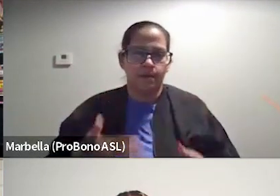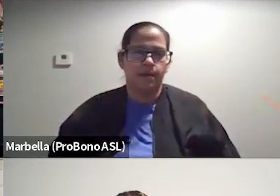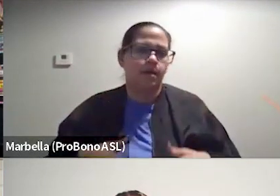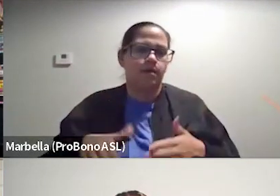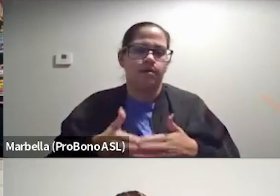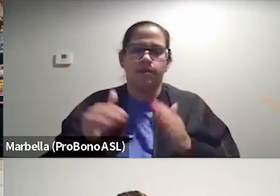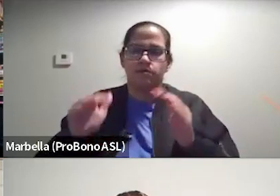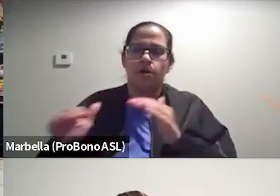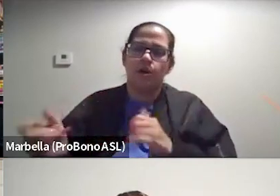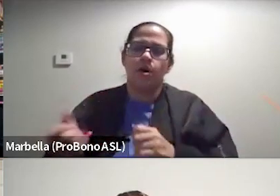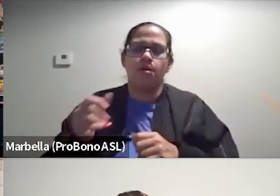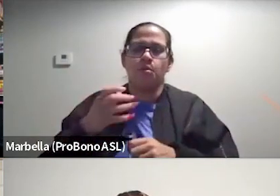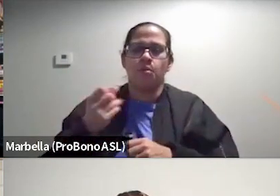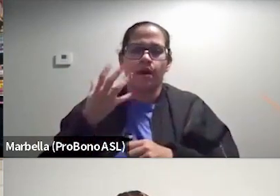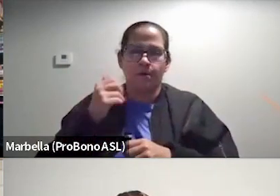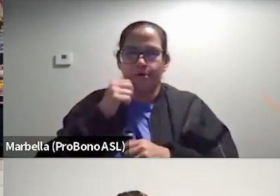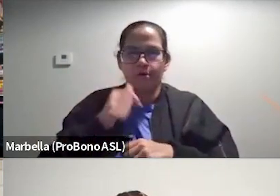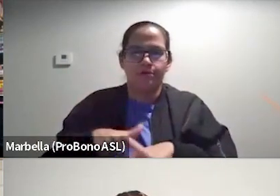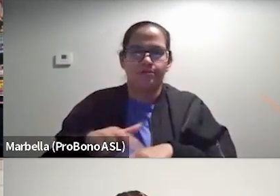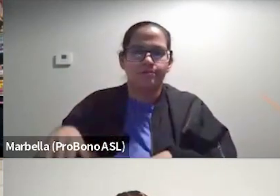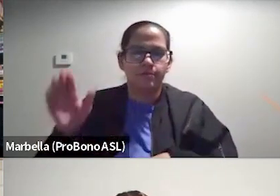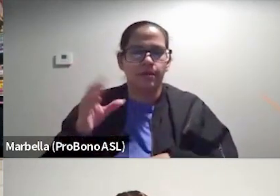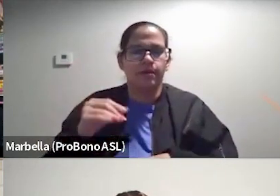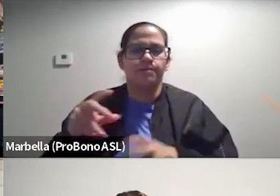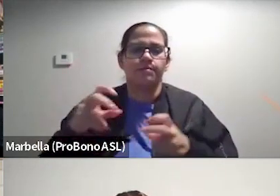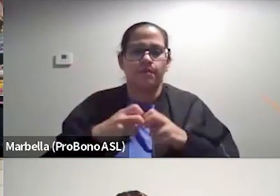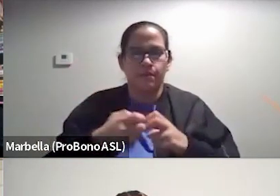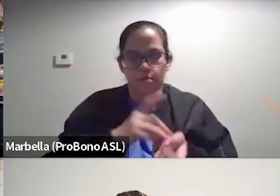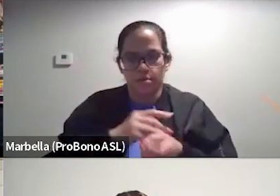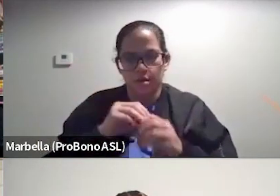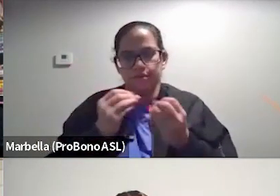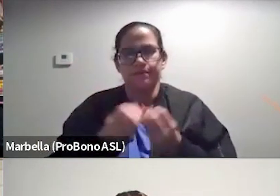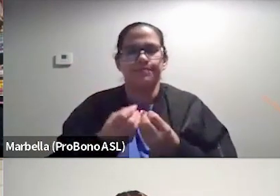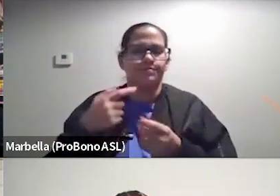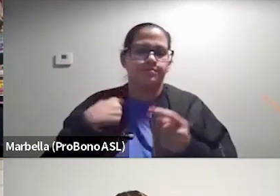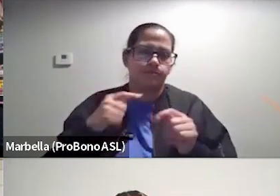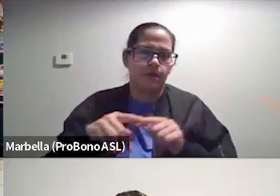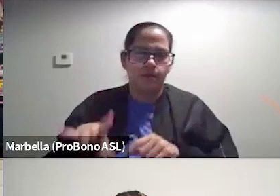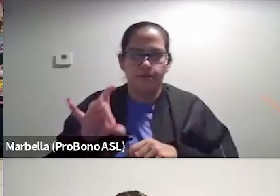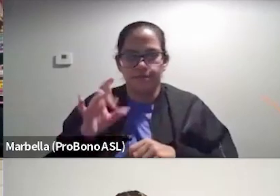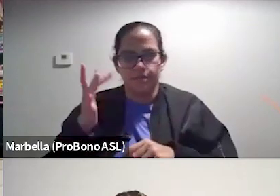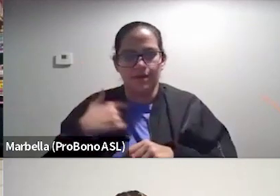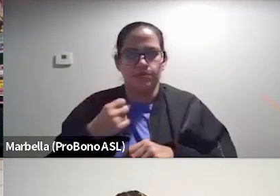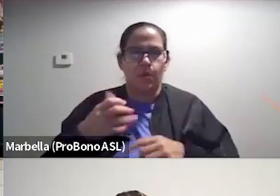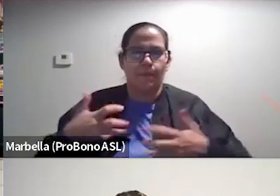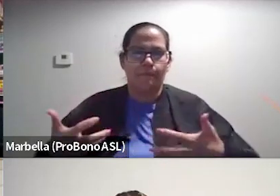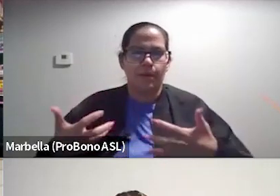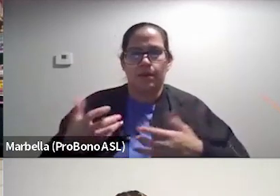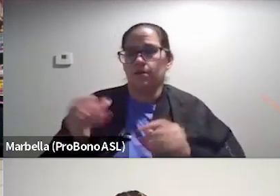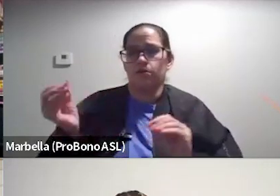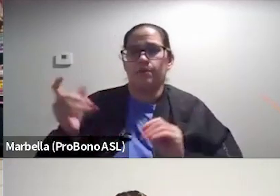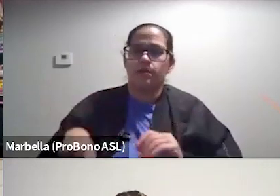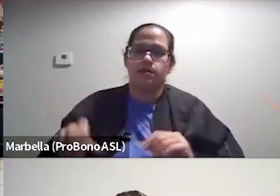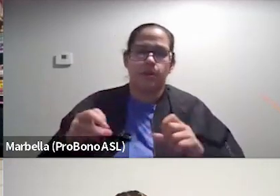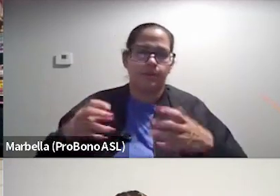these little white kids growing up. It was a problem in the doctor's office as you know, they were trying to find out why I was so big because nobody else was so